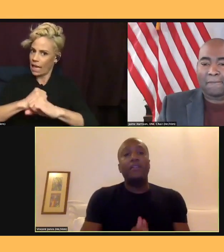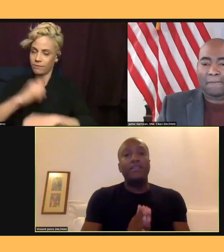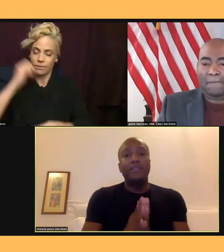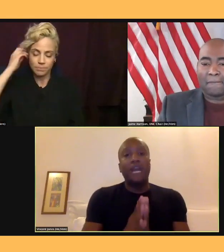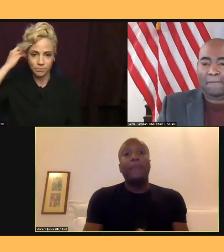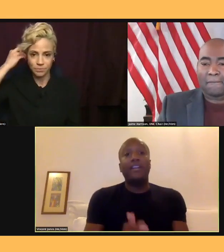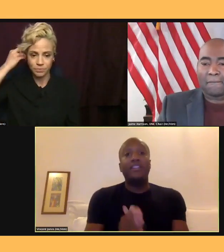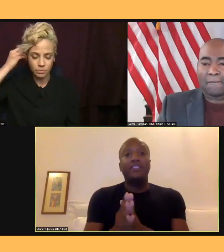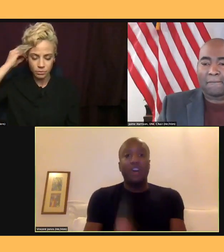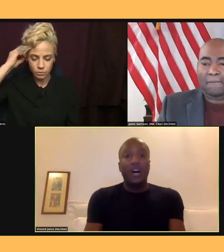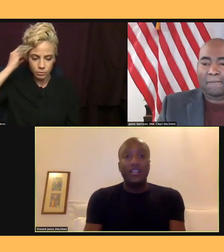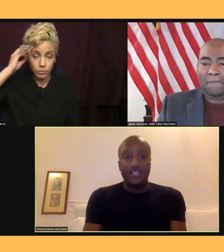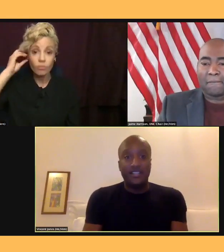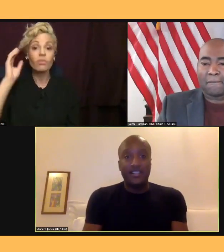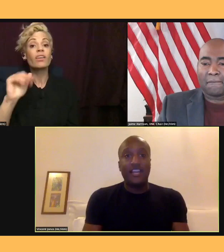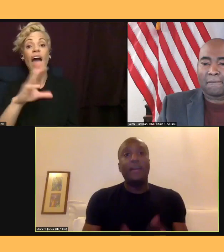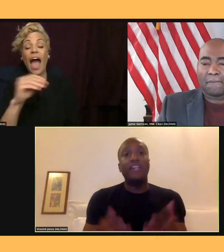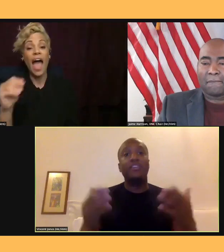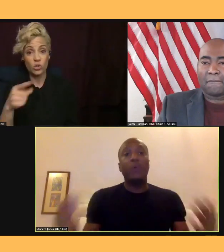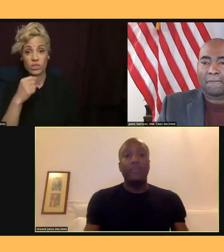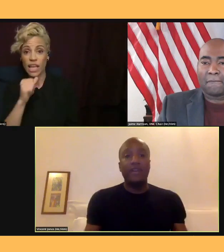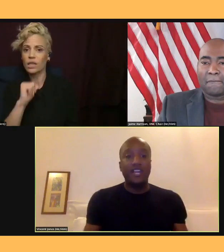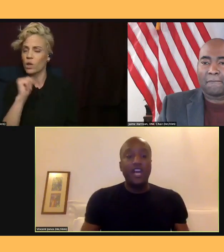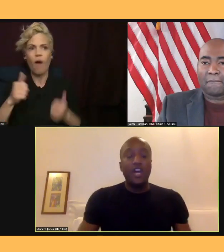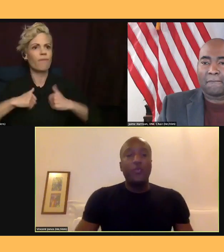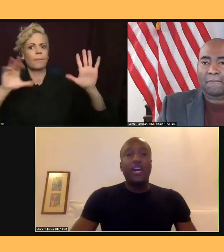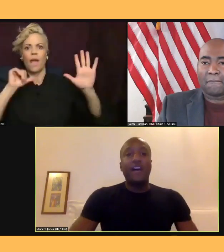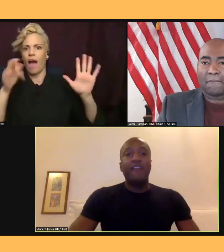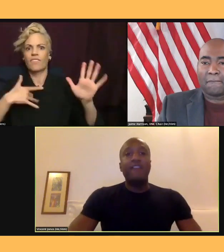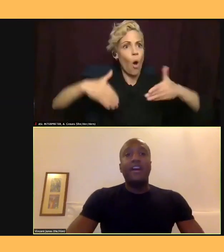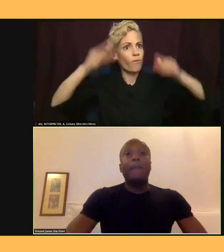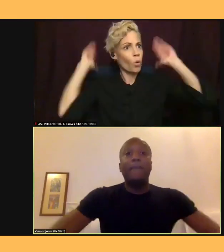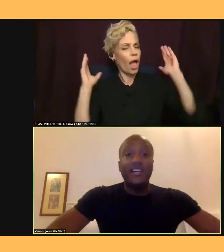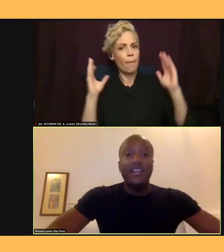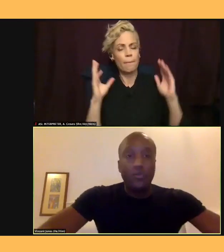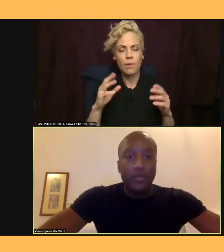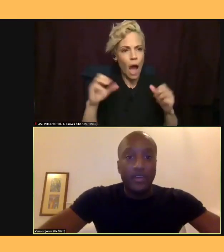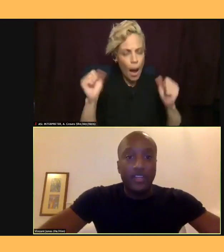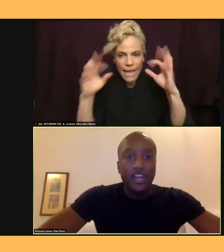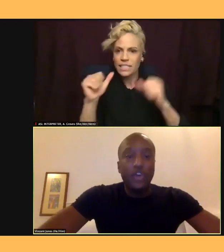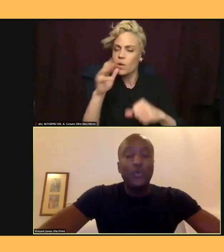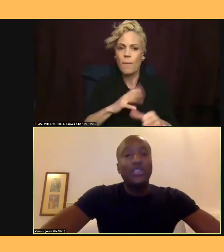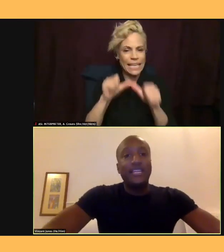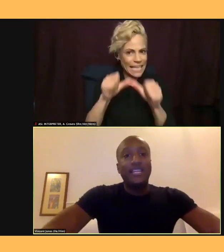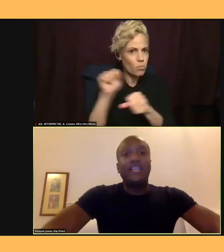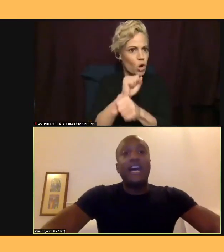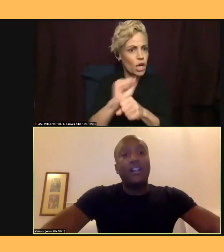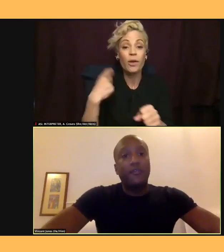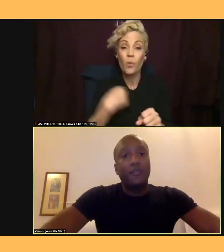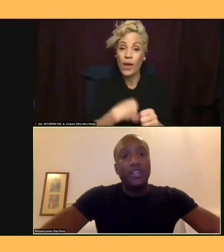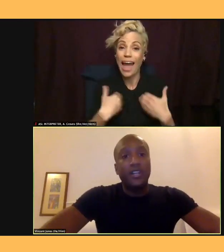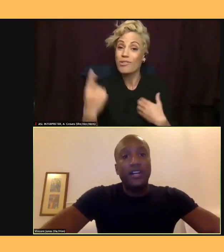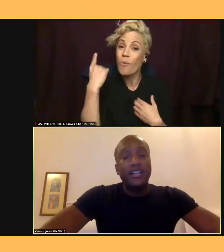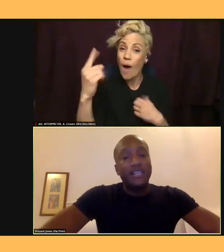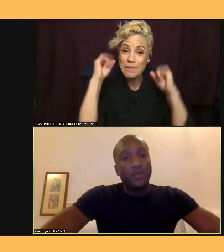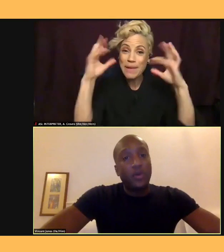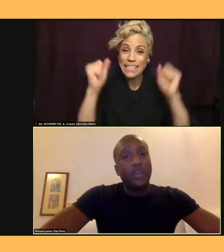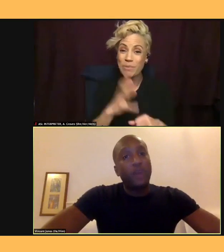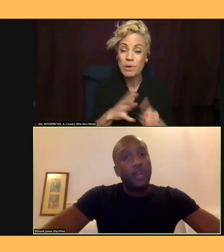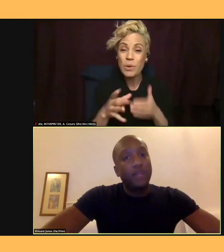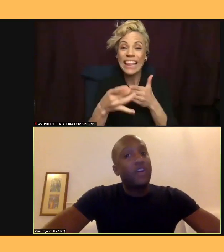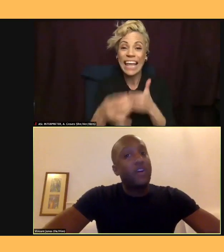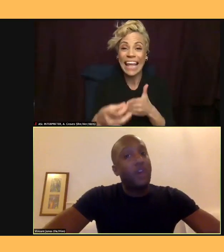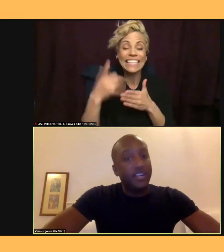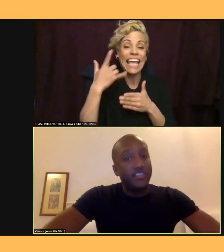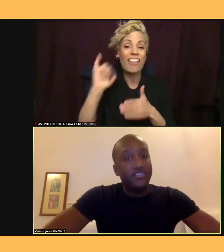daunted and amazing women. We have an amazing woman who lead the California Democratic Party Black Caucus.